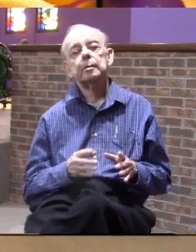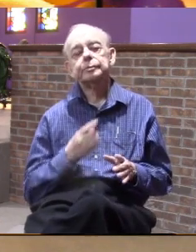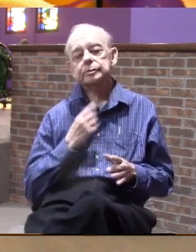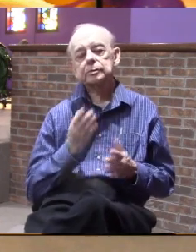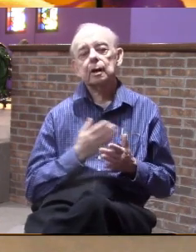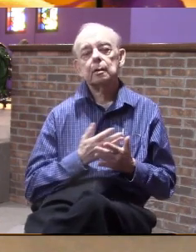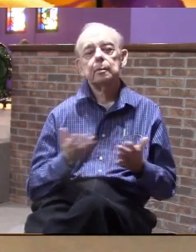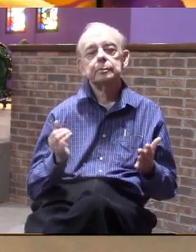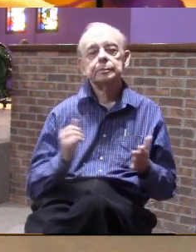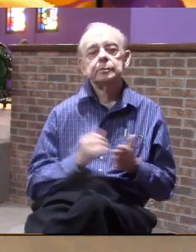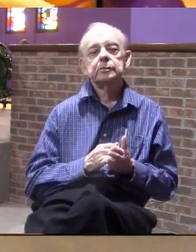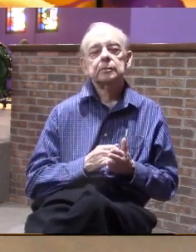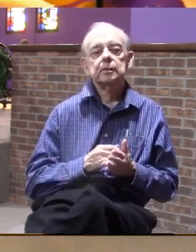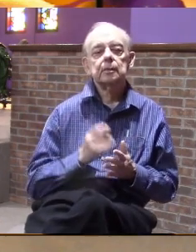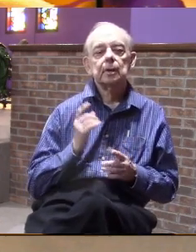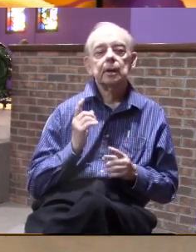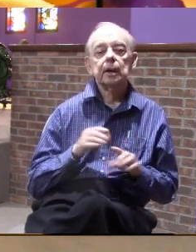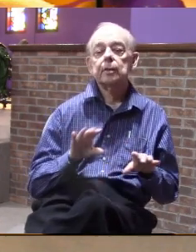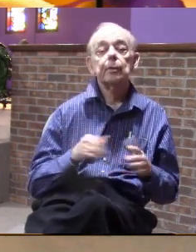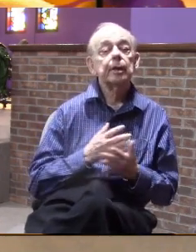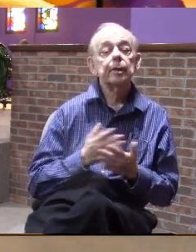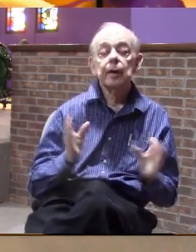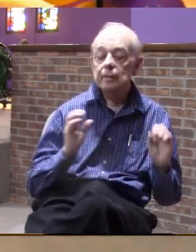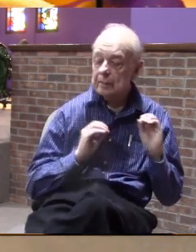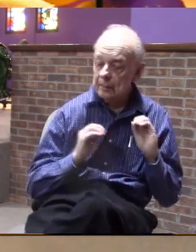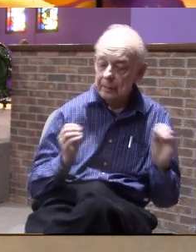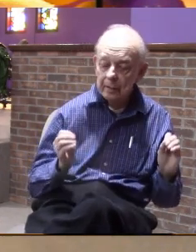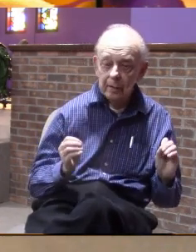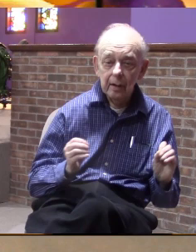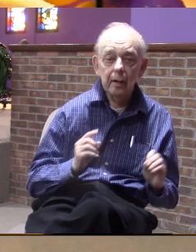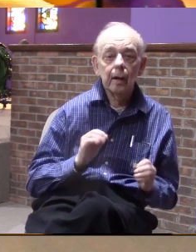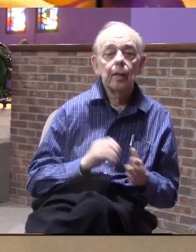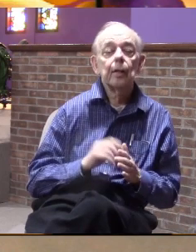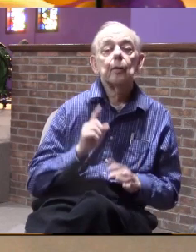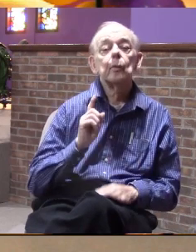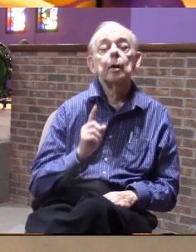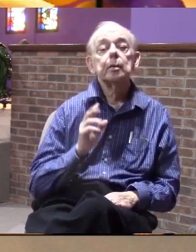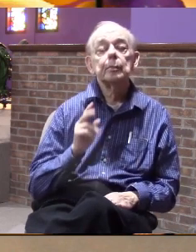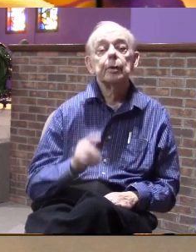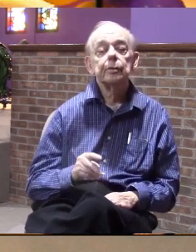let me tell you something they can't do nothing they're one person